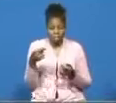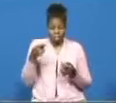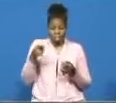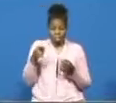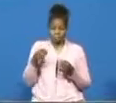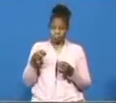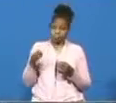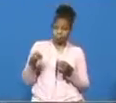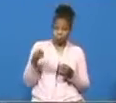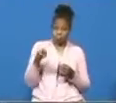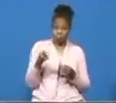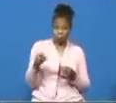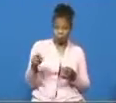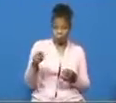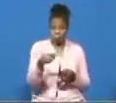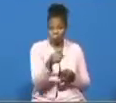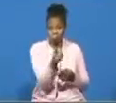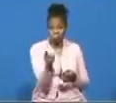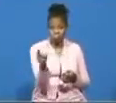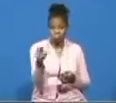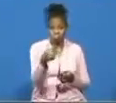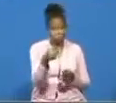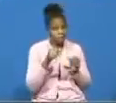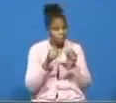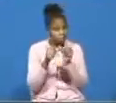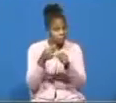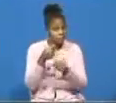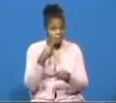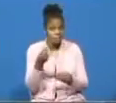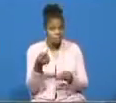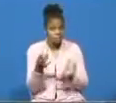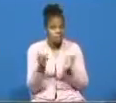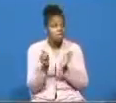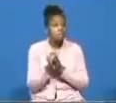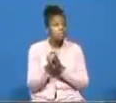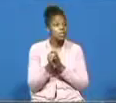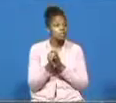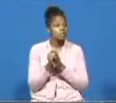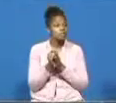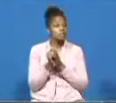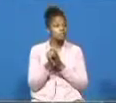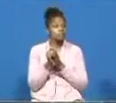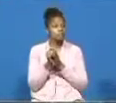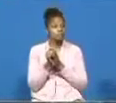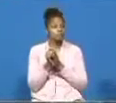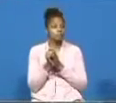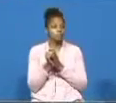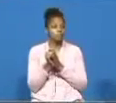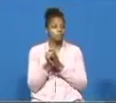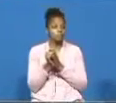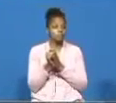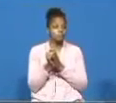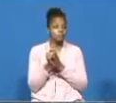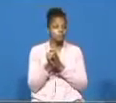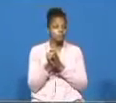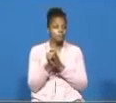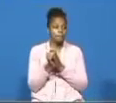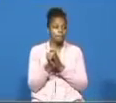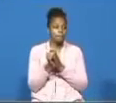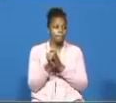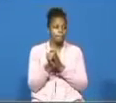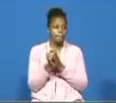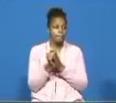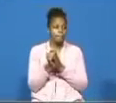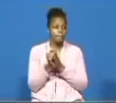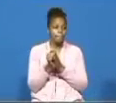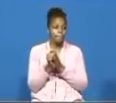the land of edom it goes on to say that the soul of the people was what was what somebody the